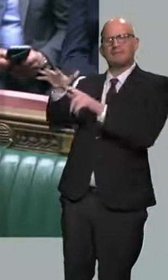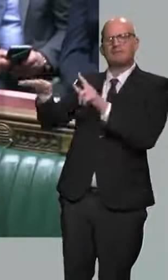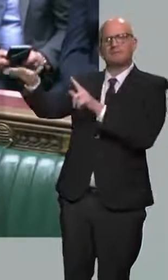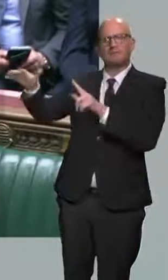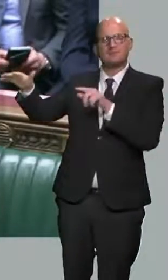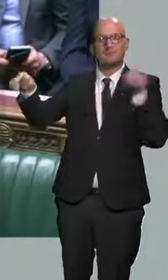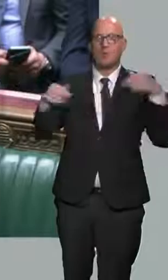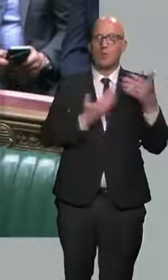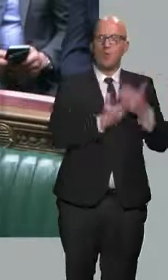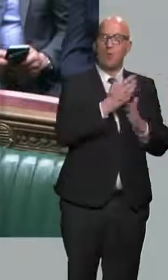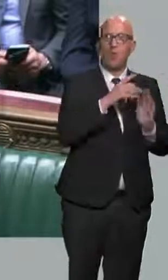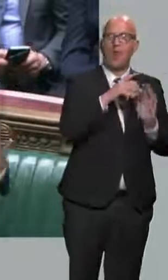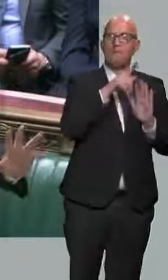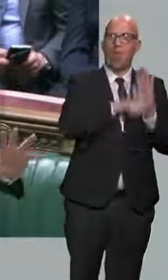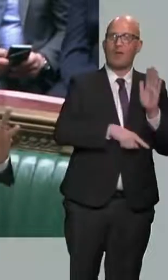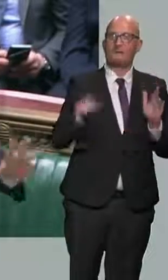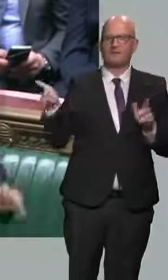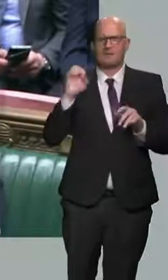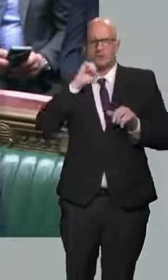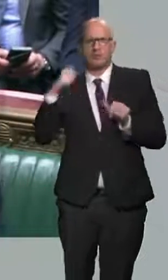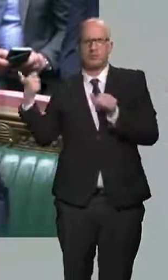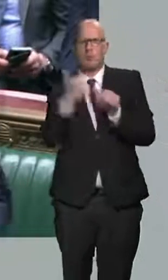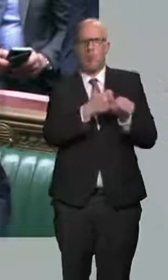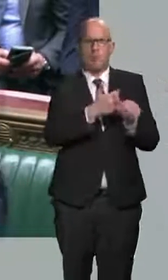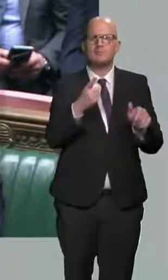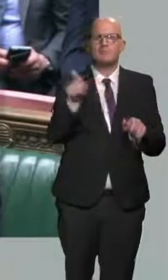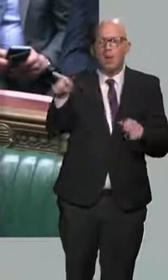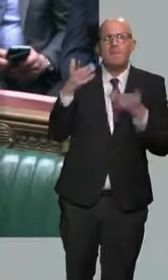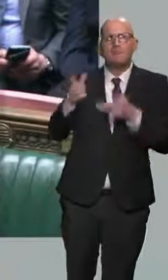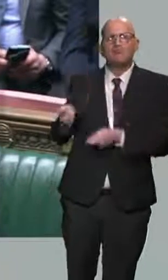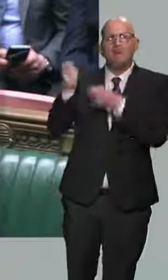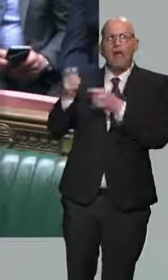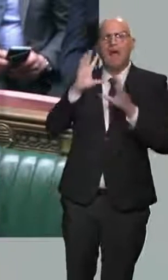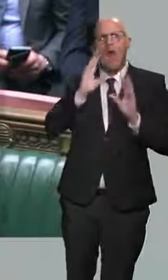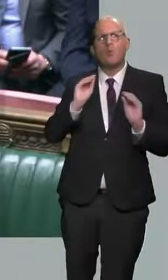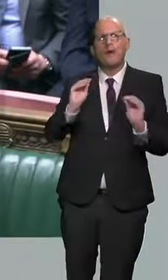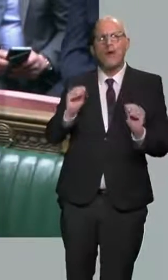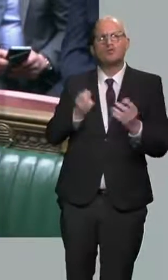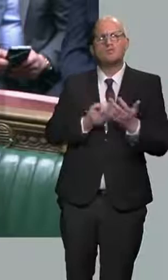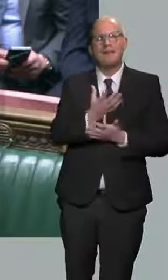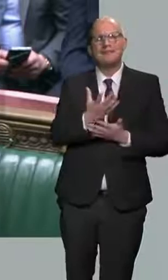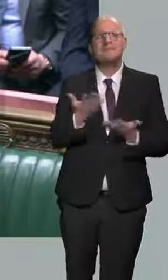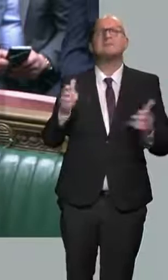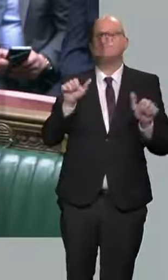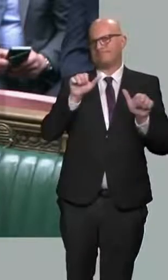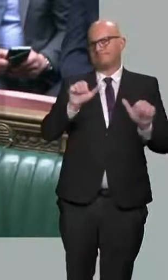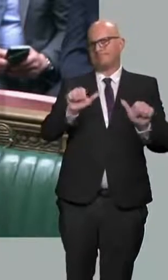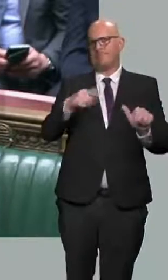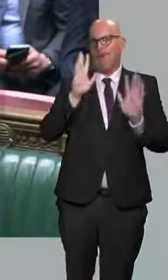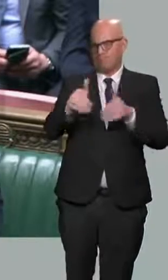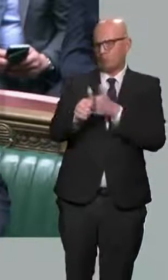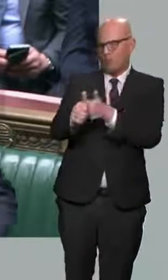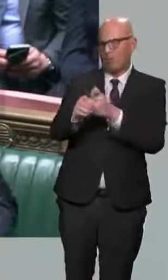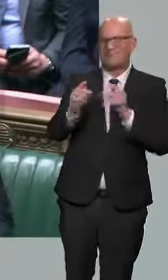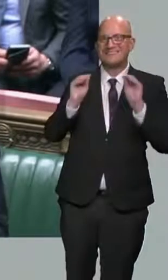announced today. I will just touch on one of the things he said, which is about education spending. I agree with him. It is vital for our country's future that we support our teachers and